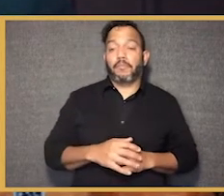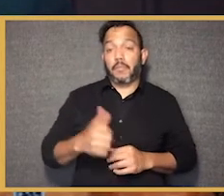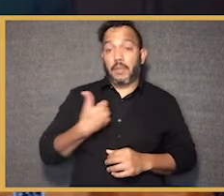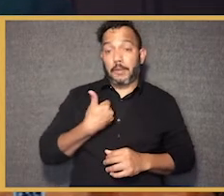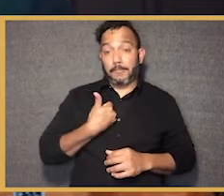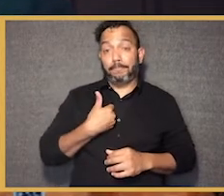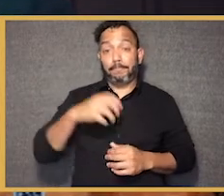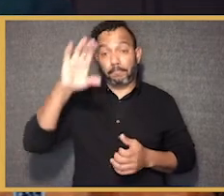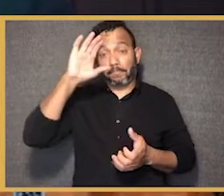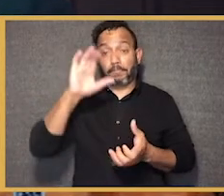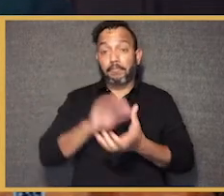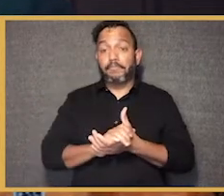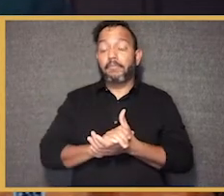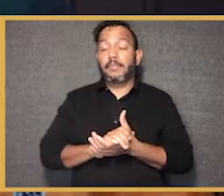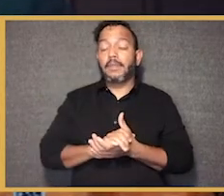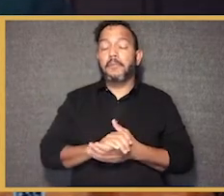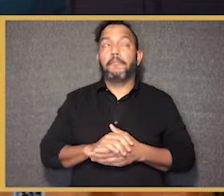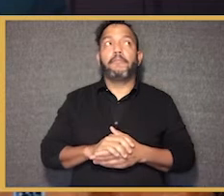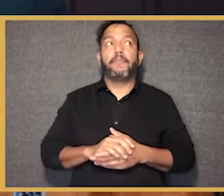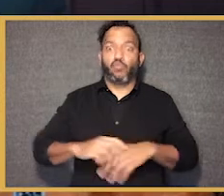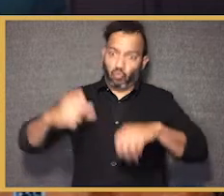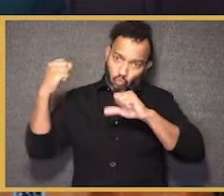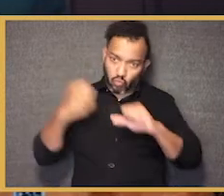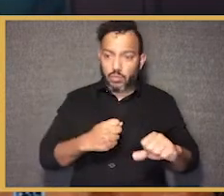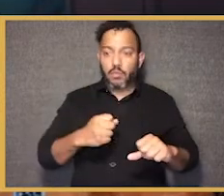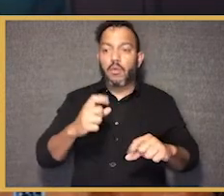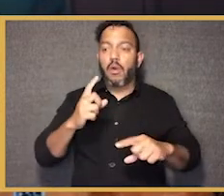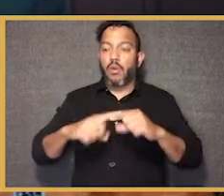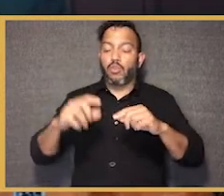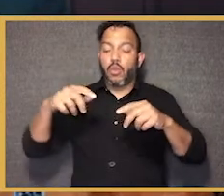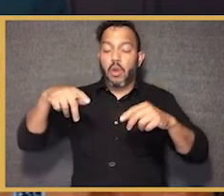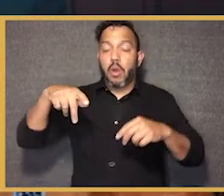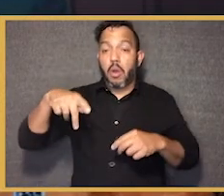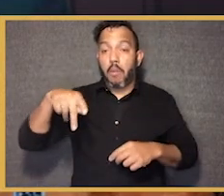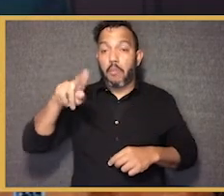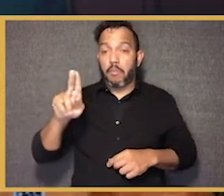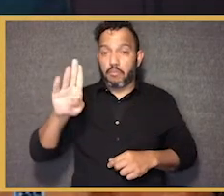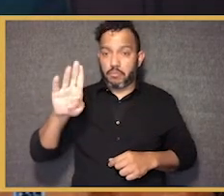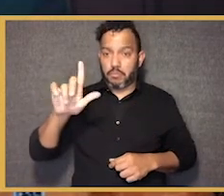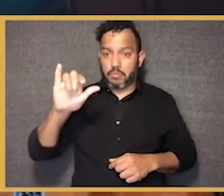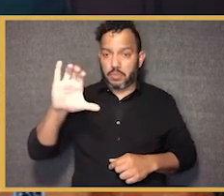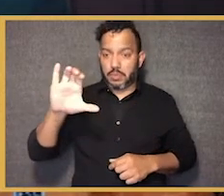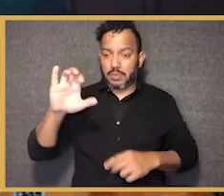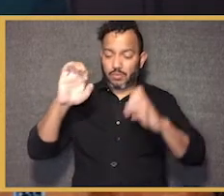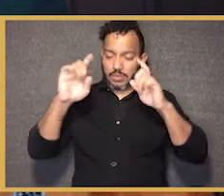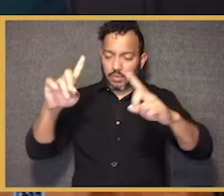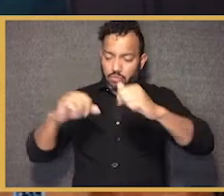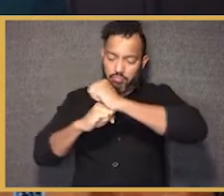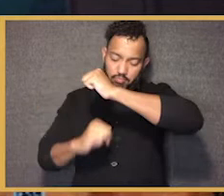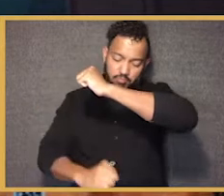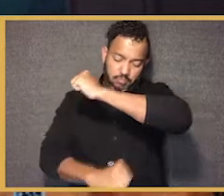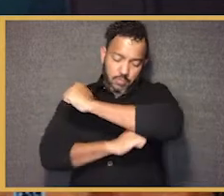I am a fundamental believer in the foundational role of public education in American